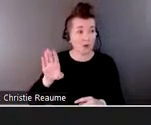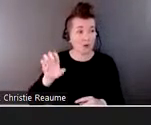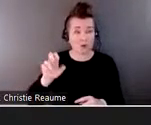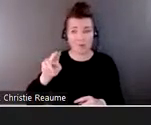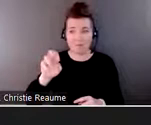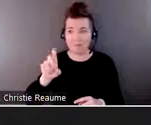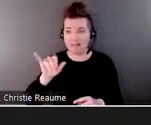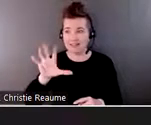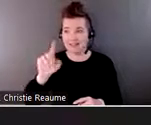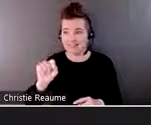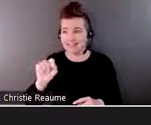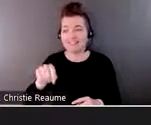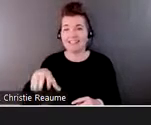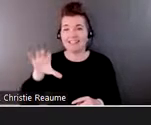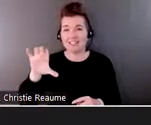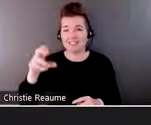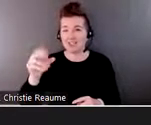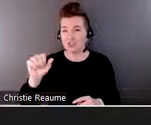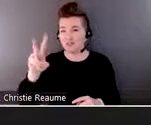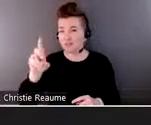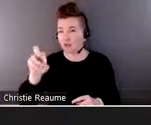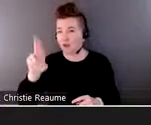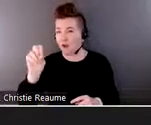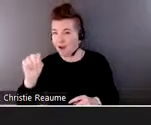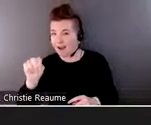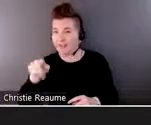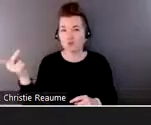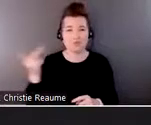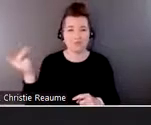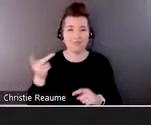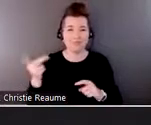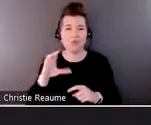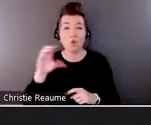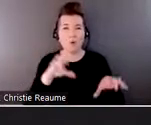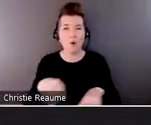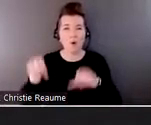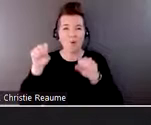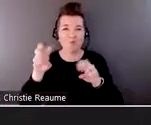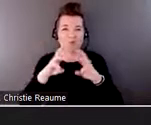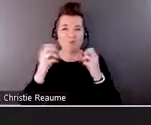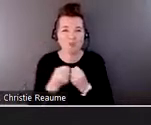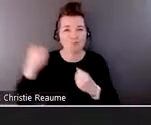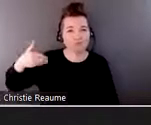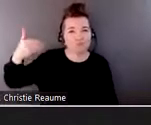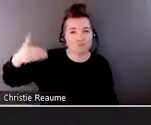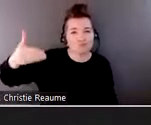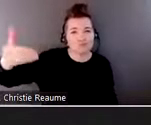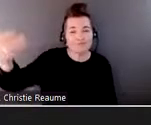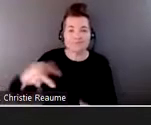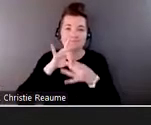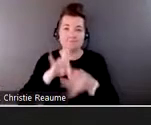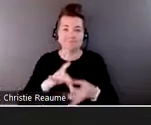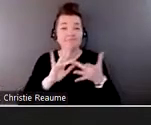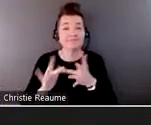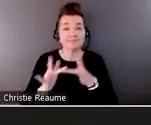Abuse, who is co-hosting this webinar series that we have in recognition of Cybersecurity Awareness